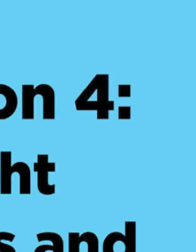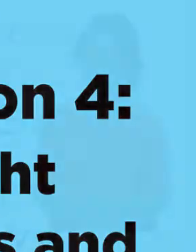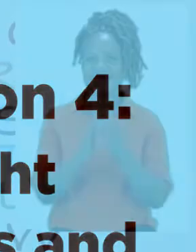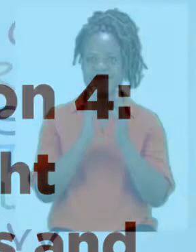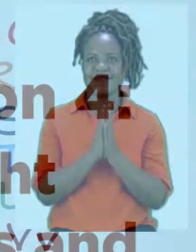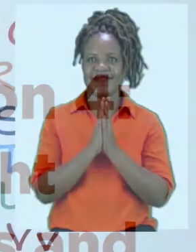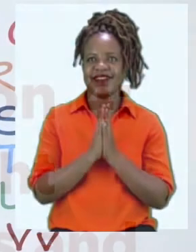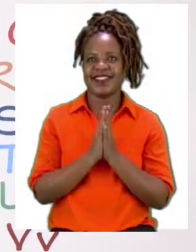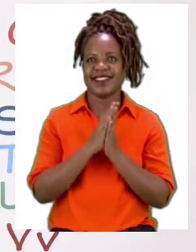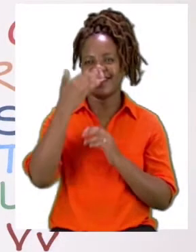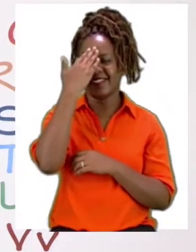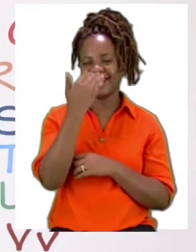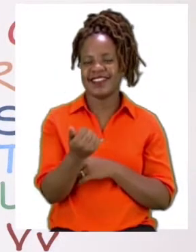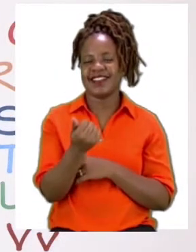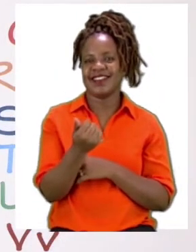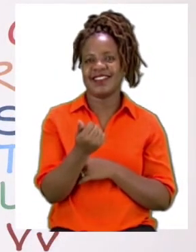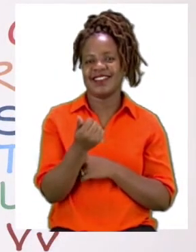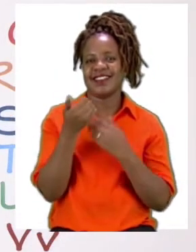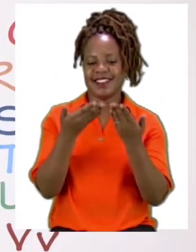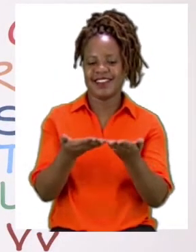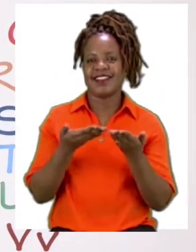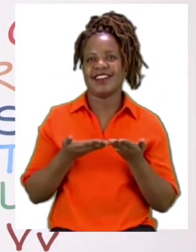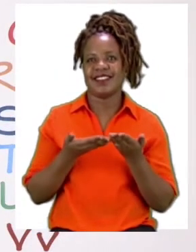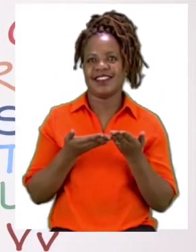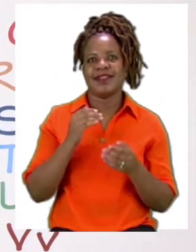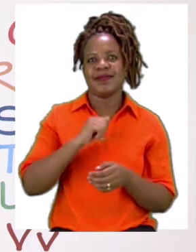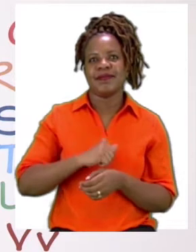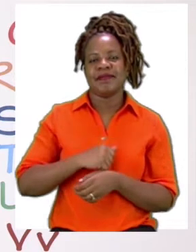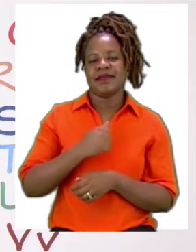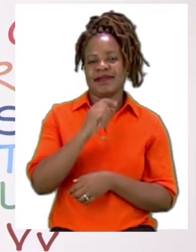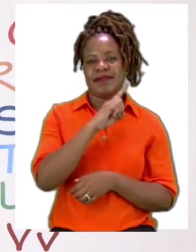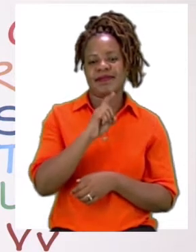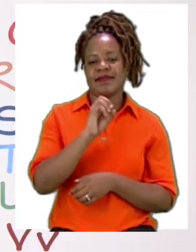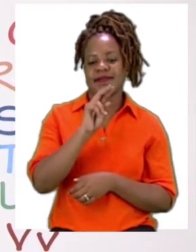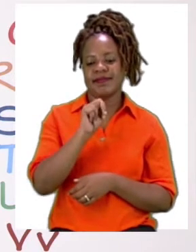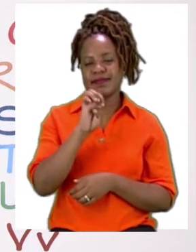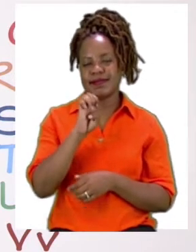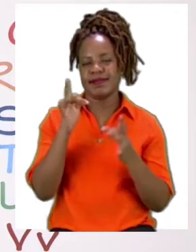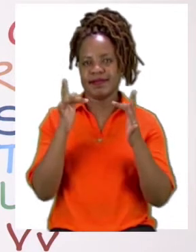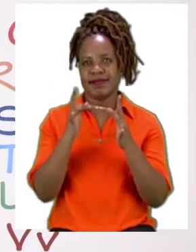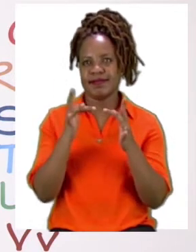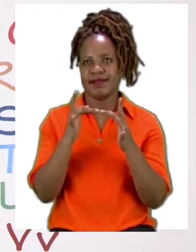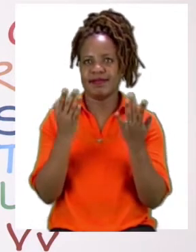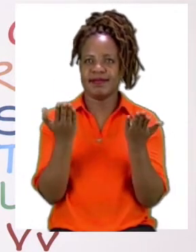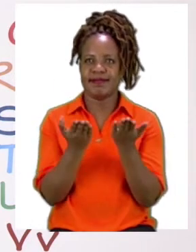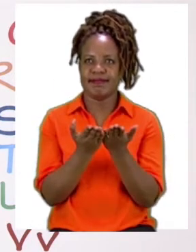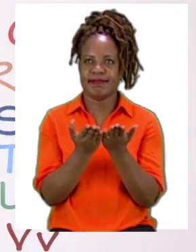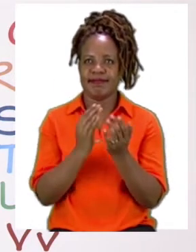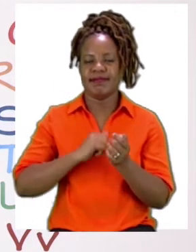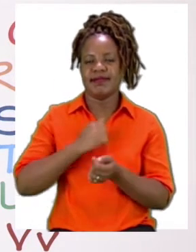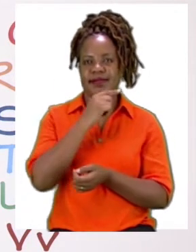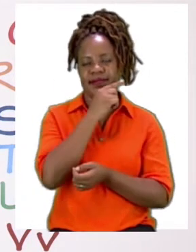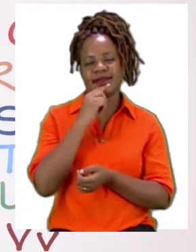Hello everyone and welcome to MyZone Online School. My name is Teacher